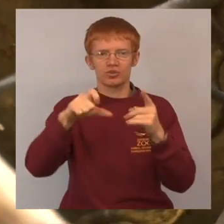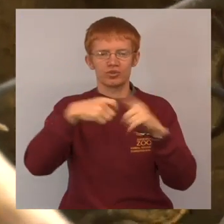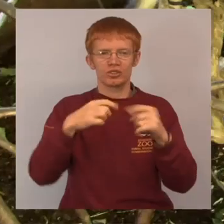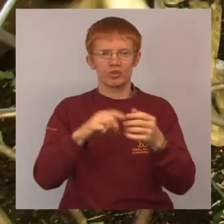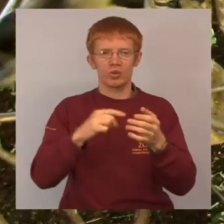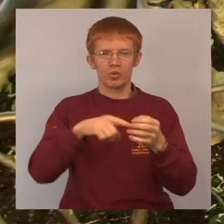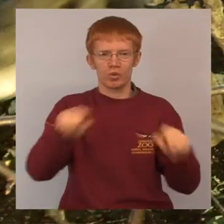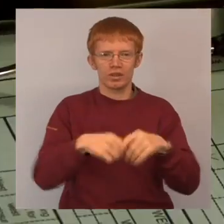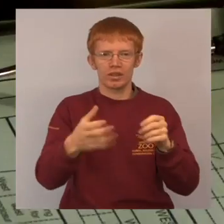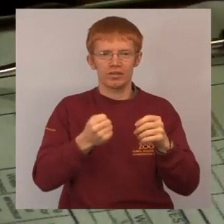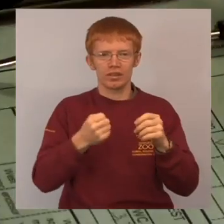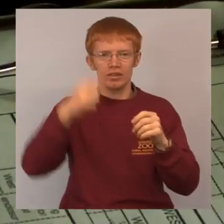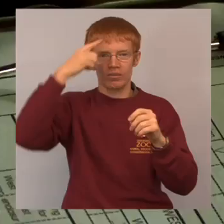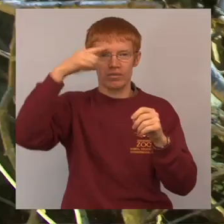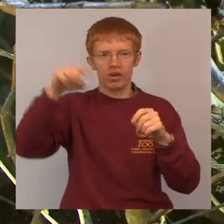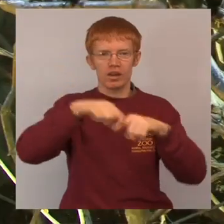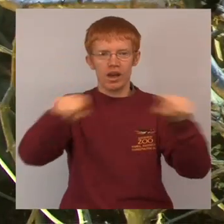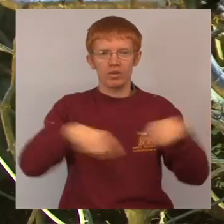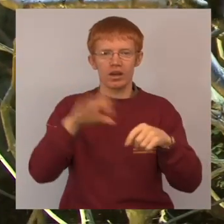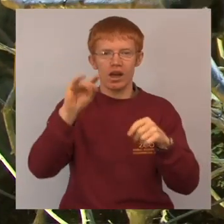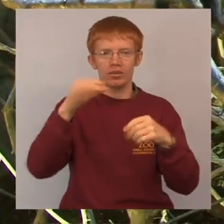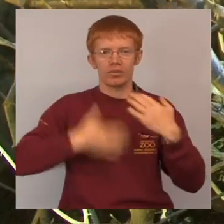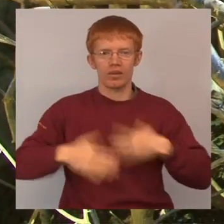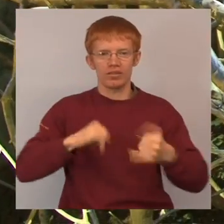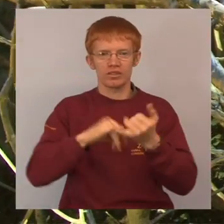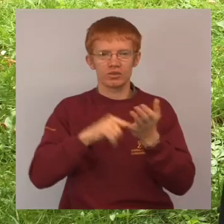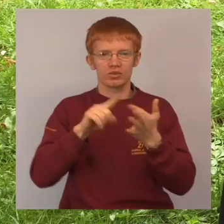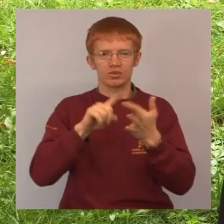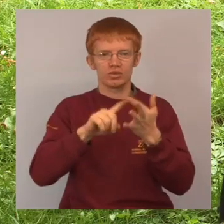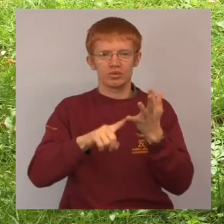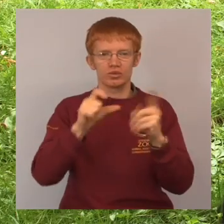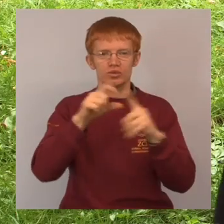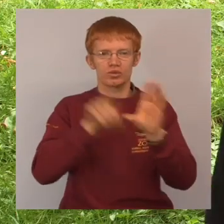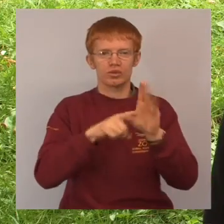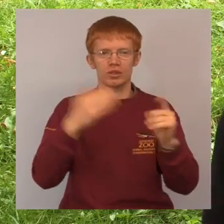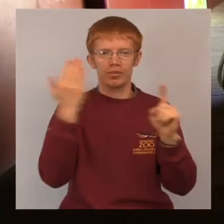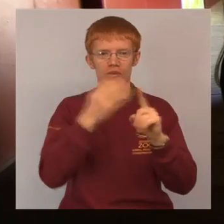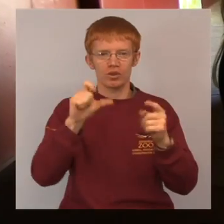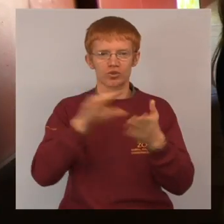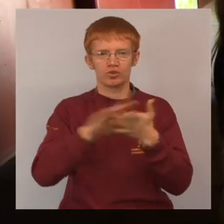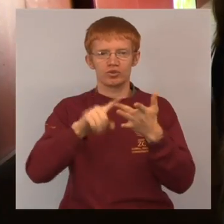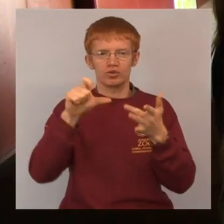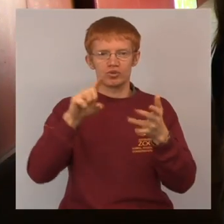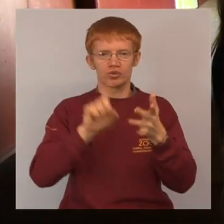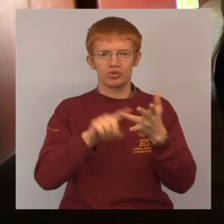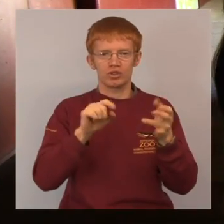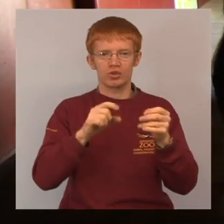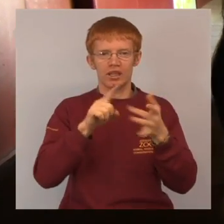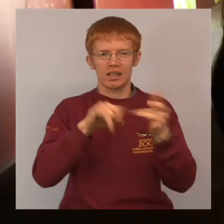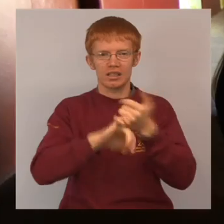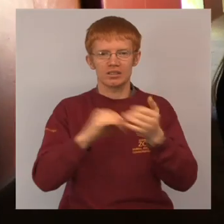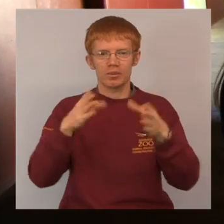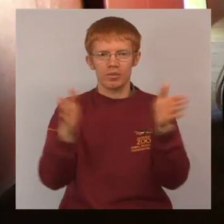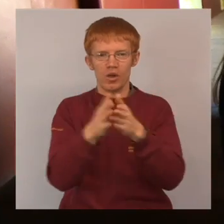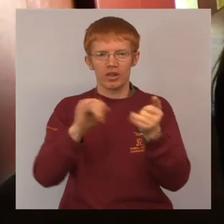bit nervous about the unknown items in the enclosure. We get generous funding to run the Science Summer School so it enables the